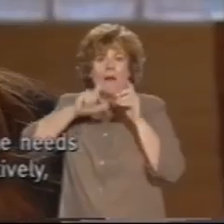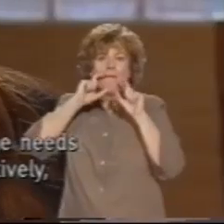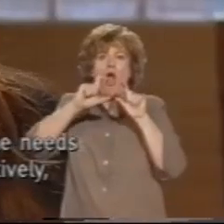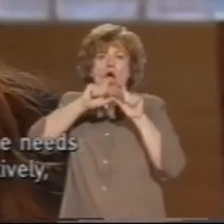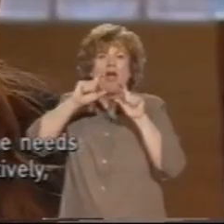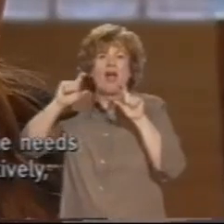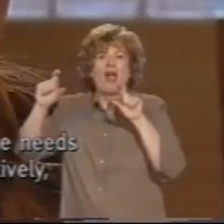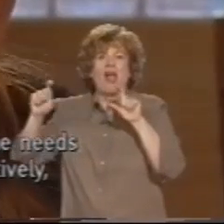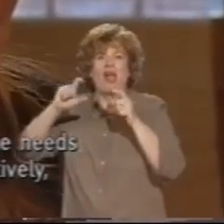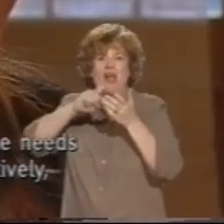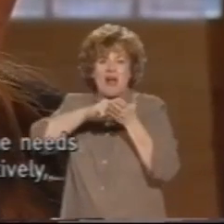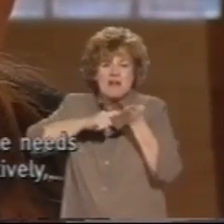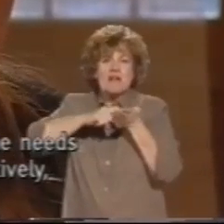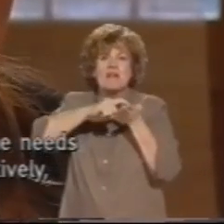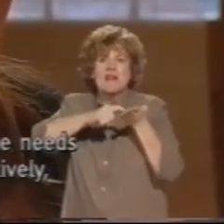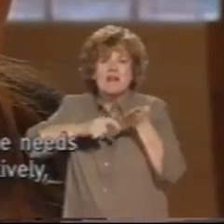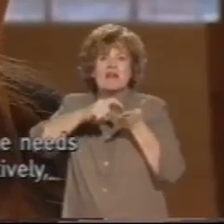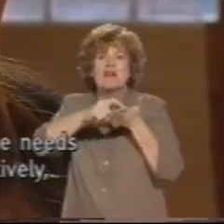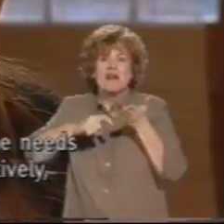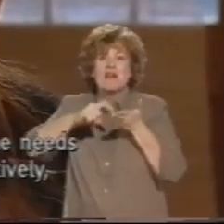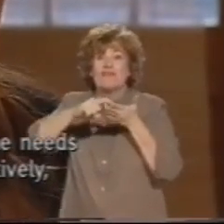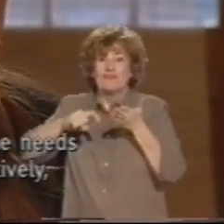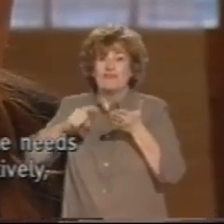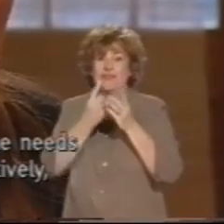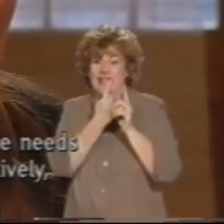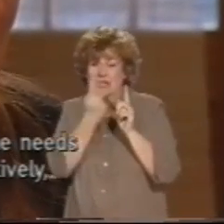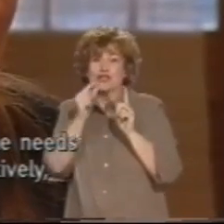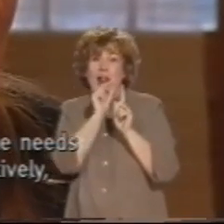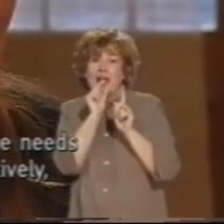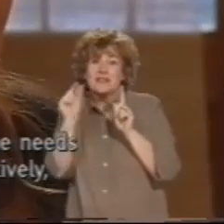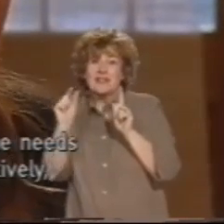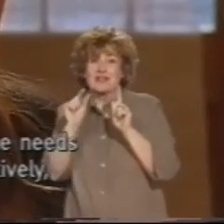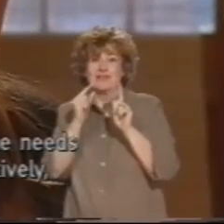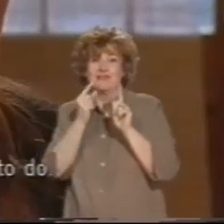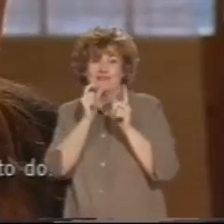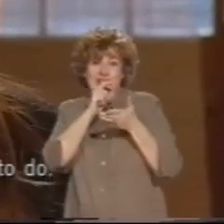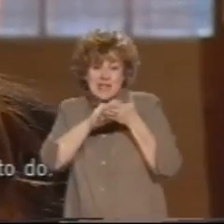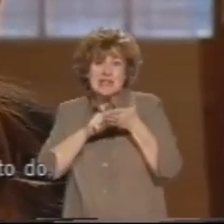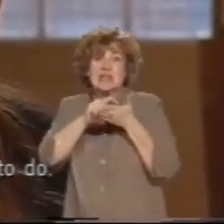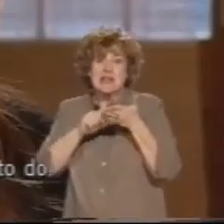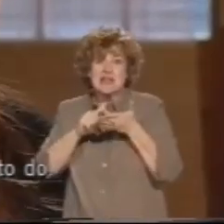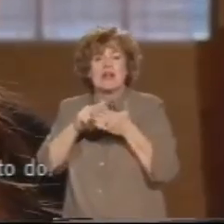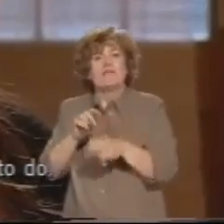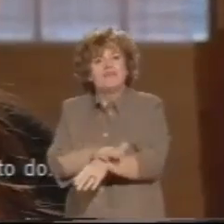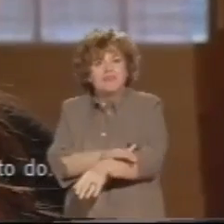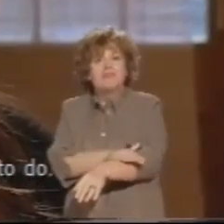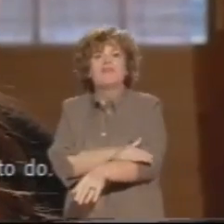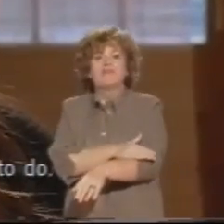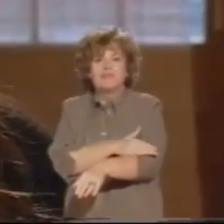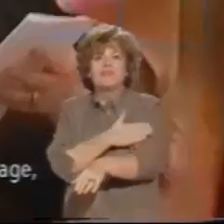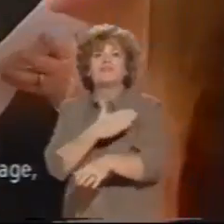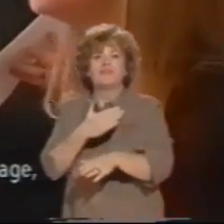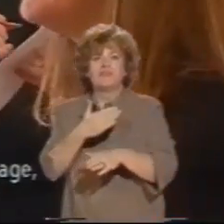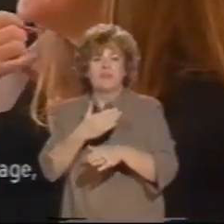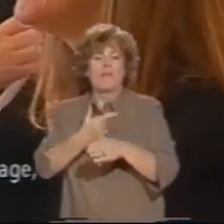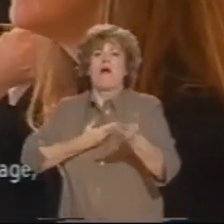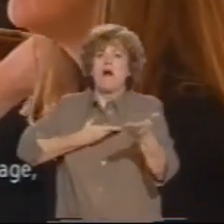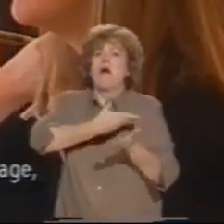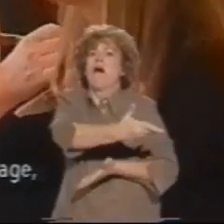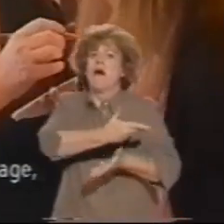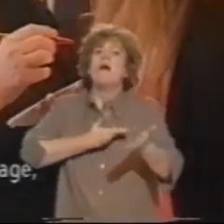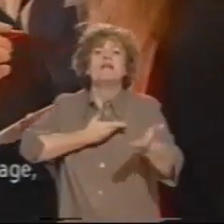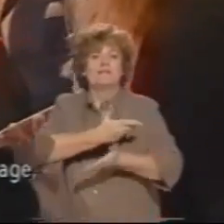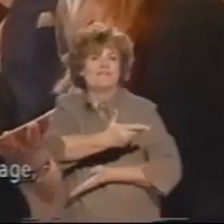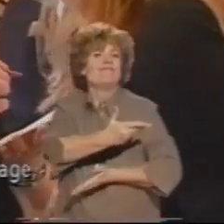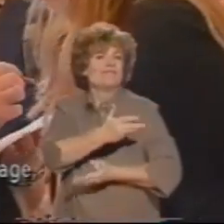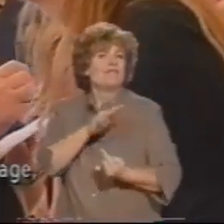hand, which is a long process, but for somebody who needs that to be able to communicate effectively, then that's what you need to do. And then,